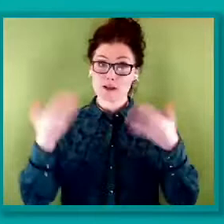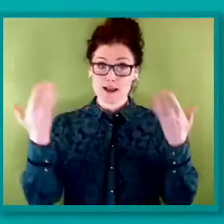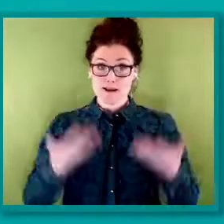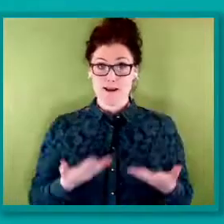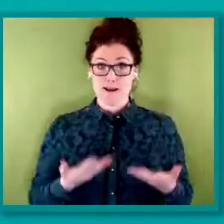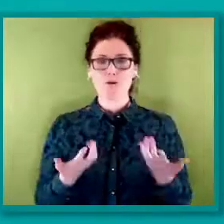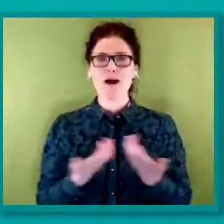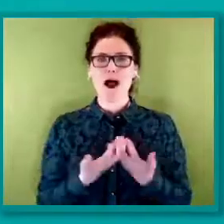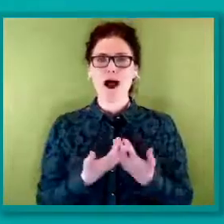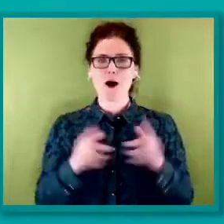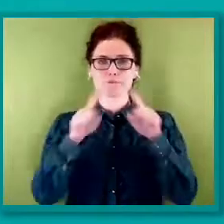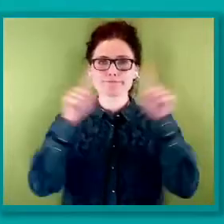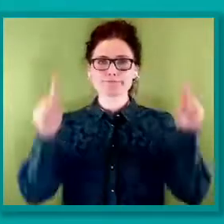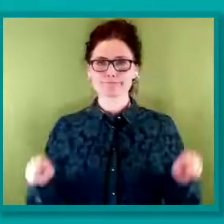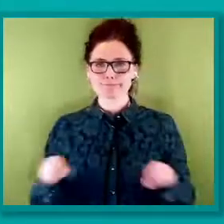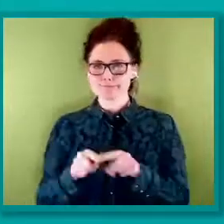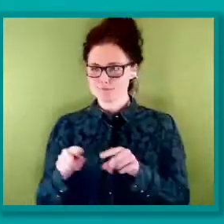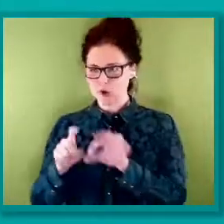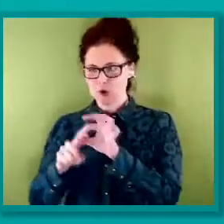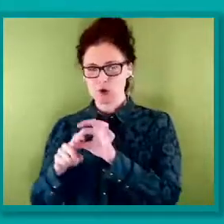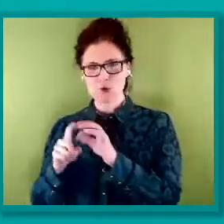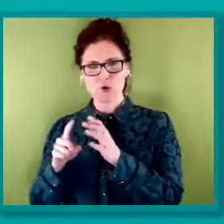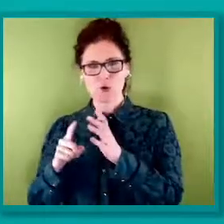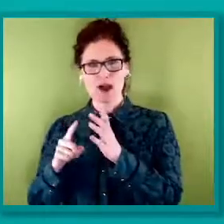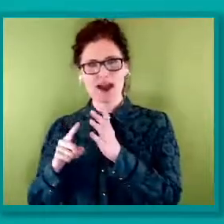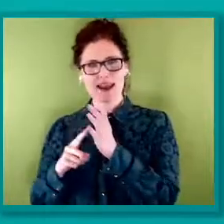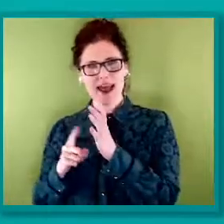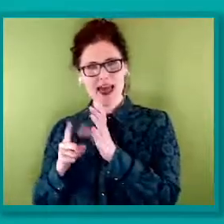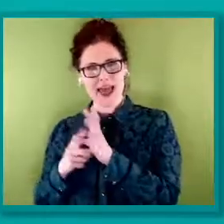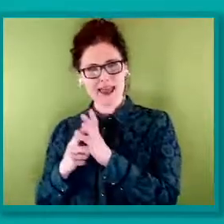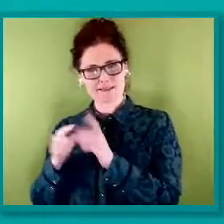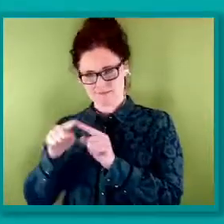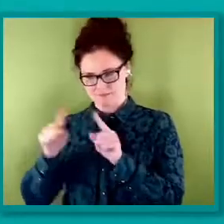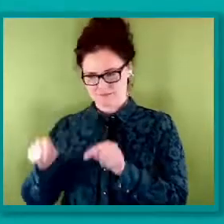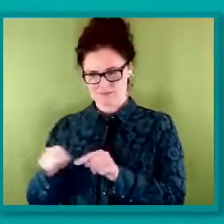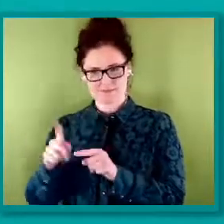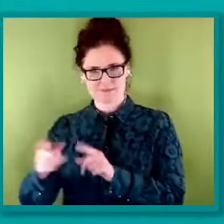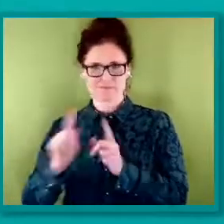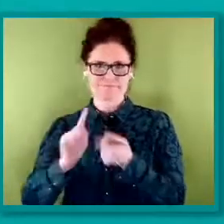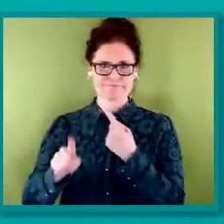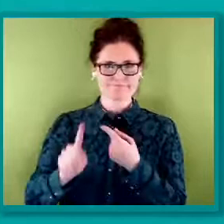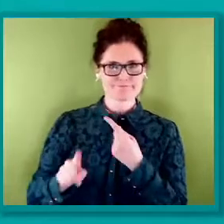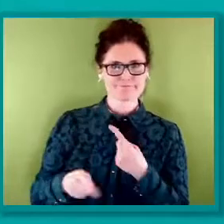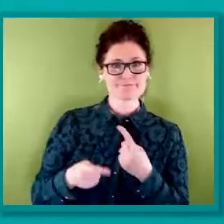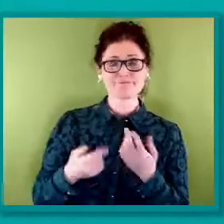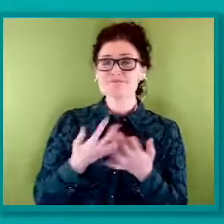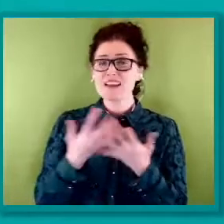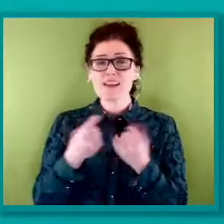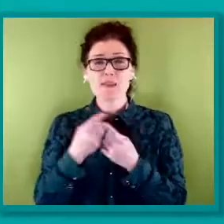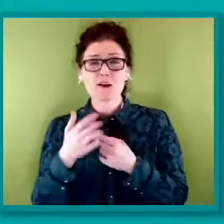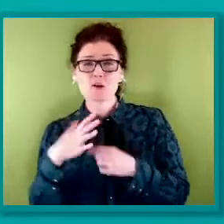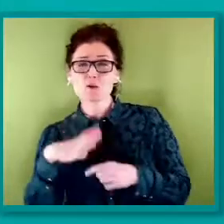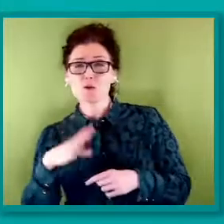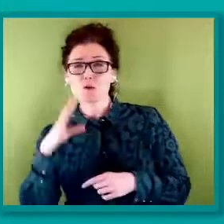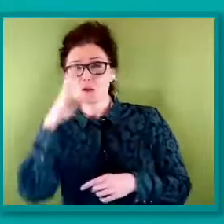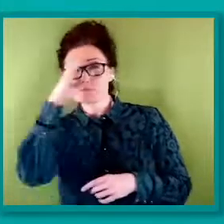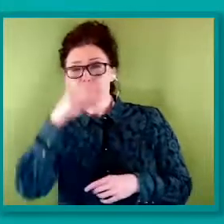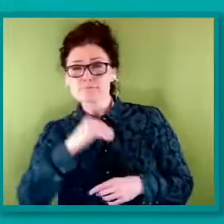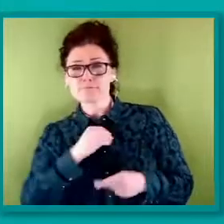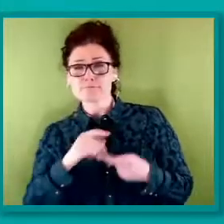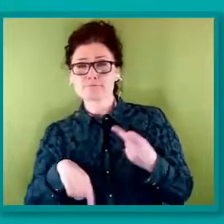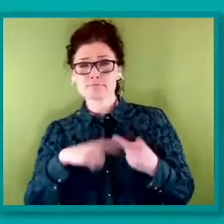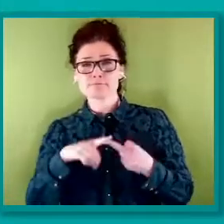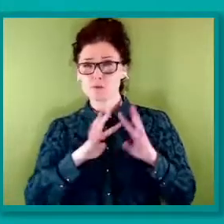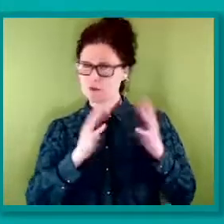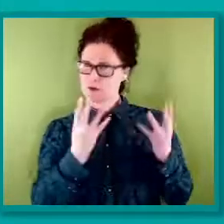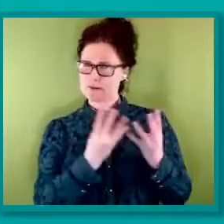If you have any statements, observations or points you'd like to bring to the committee's attention, please mark, please make them using the Q&A